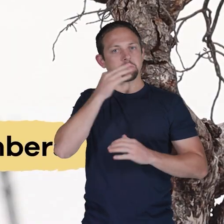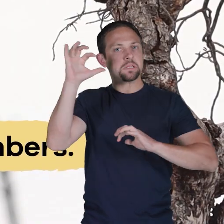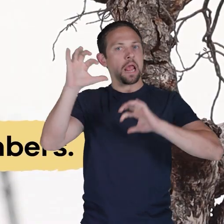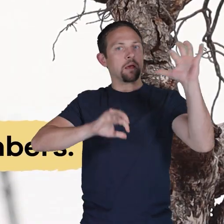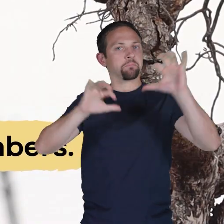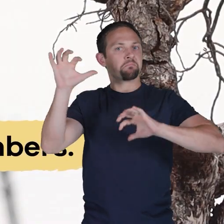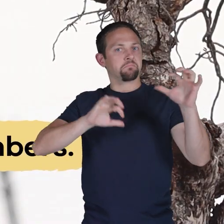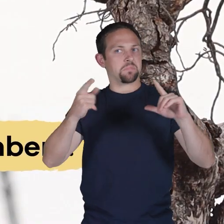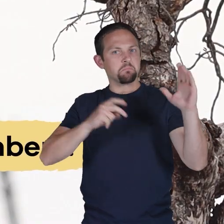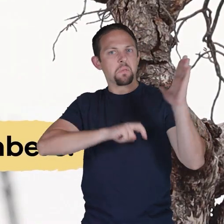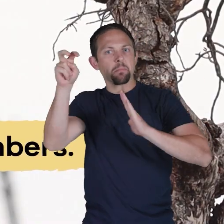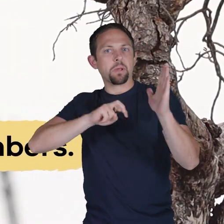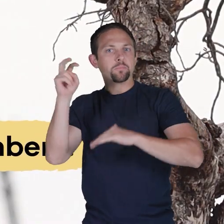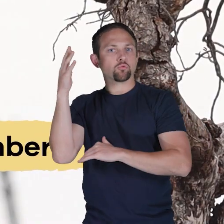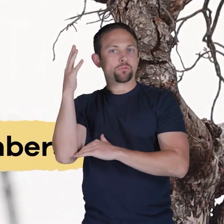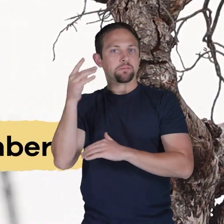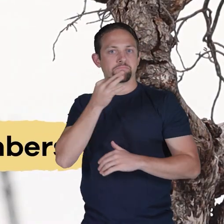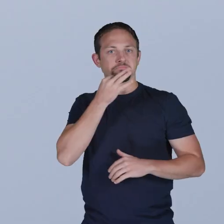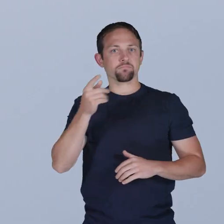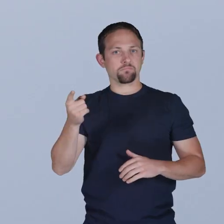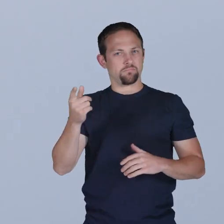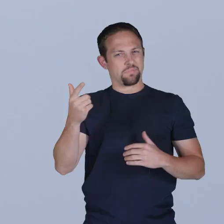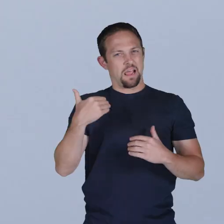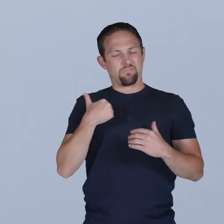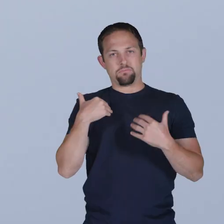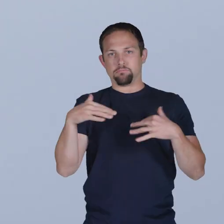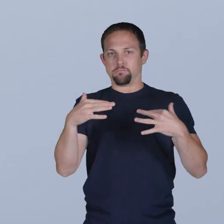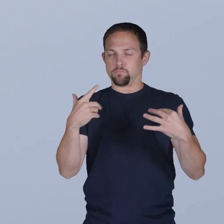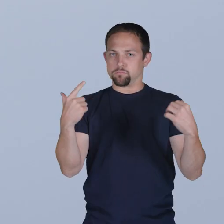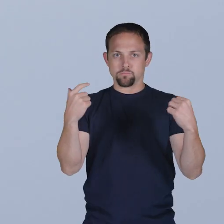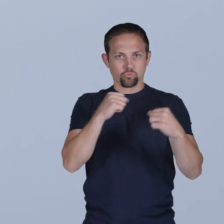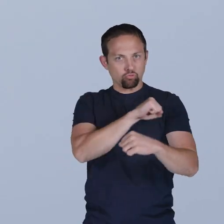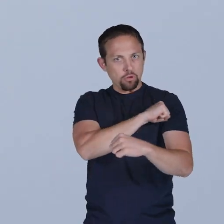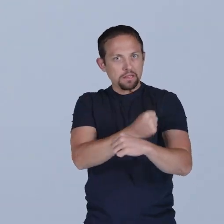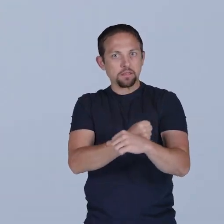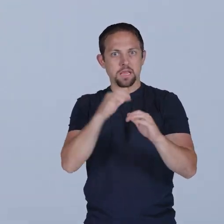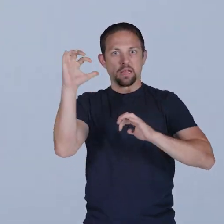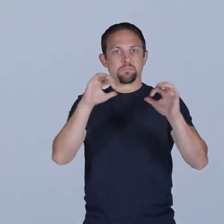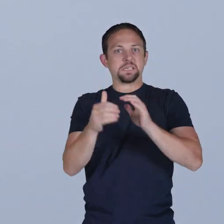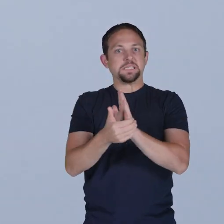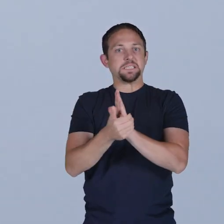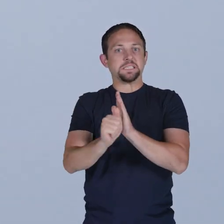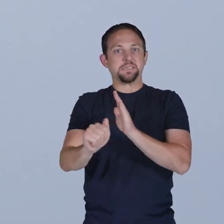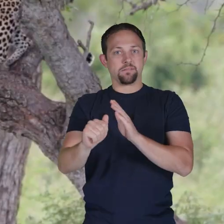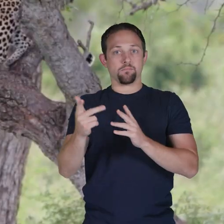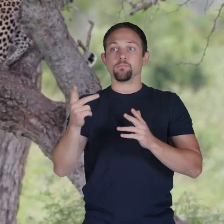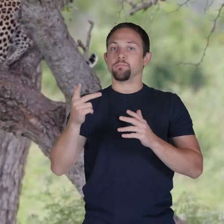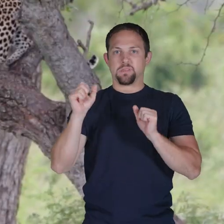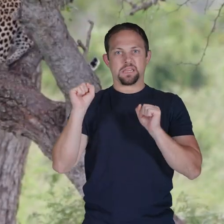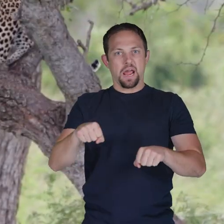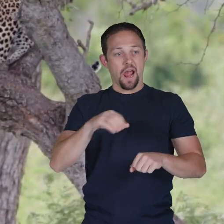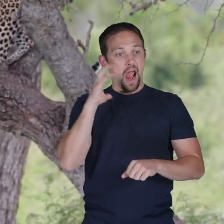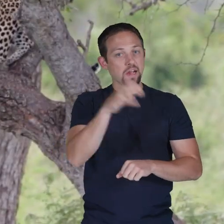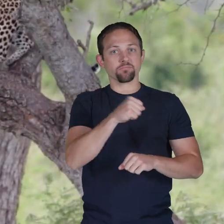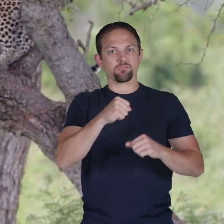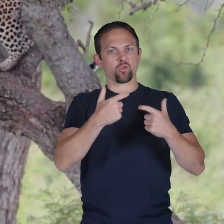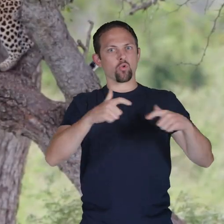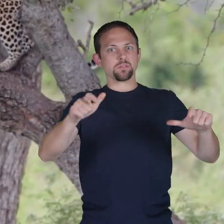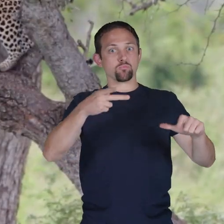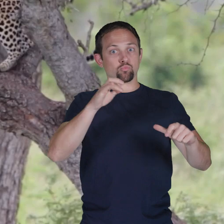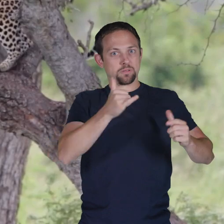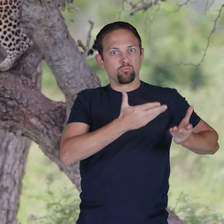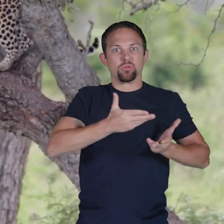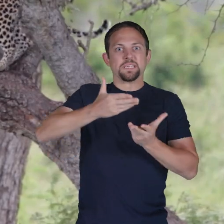are great climbers they have incredible strength and climbing skills that allow them to drag